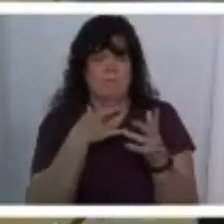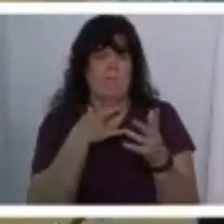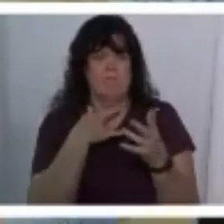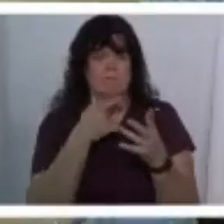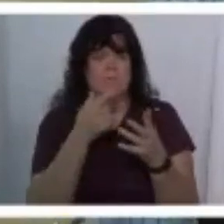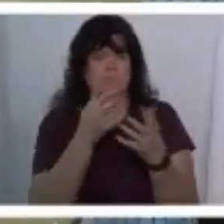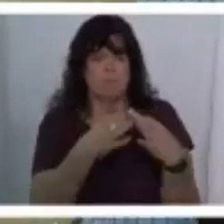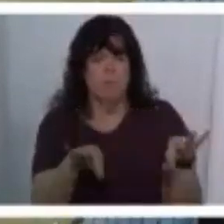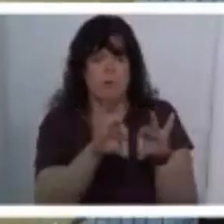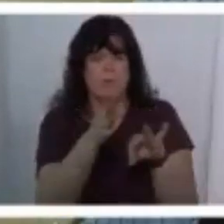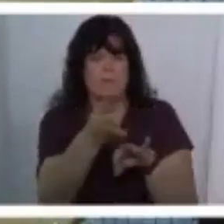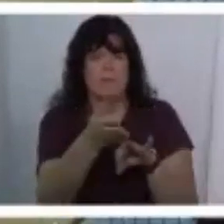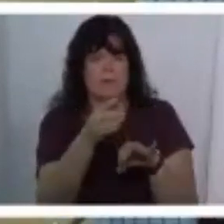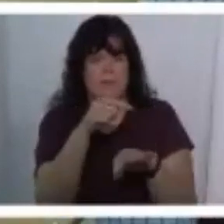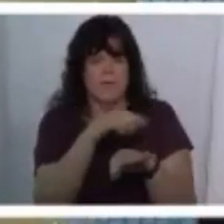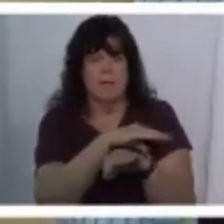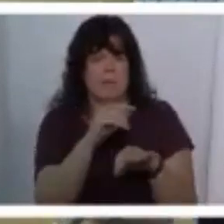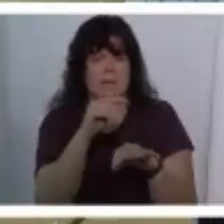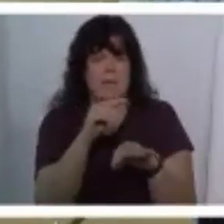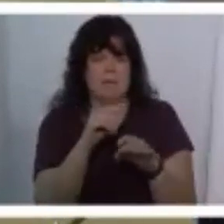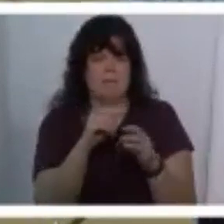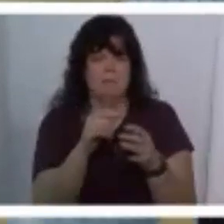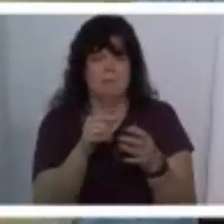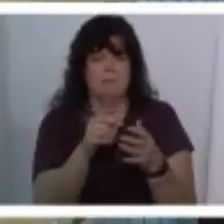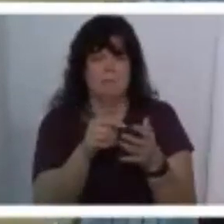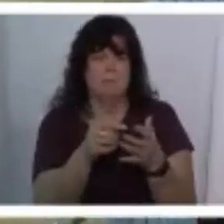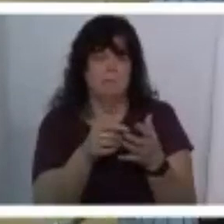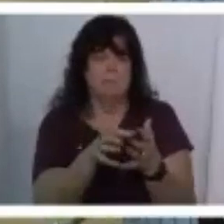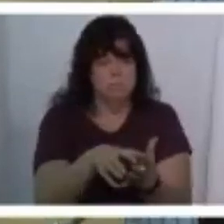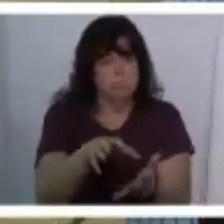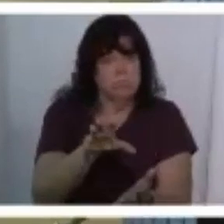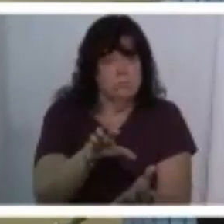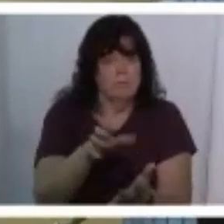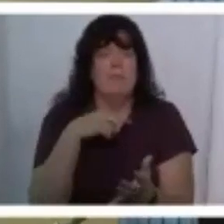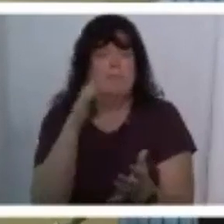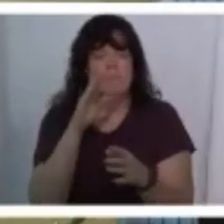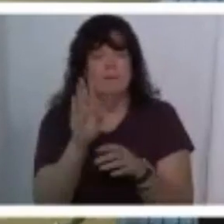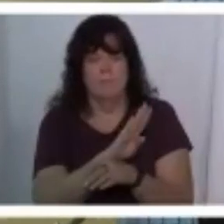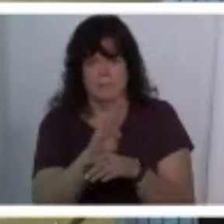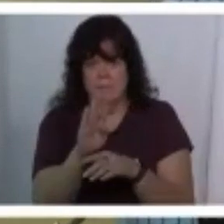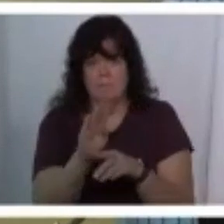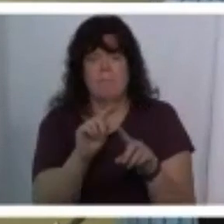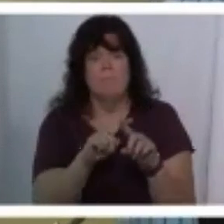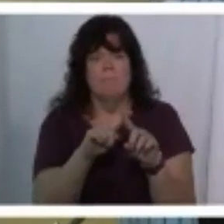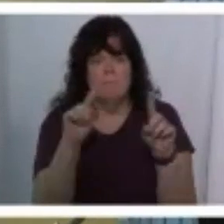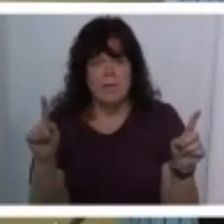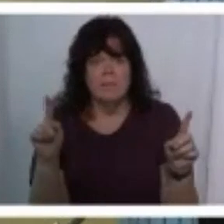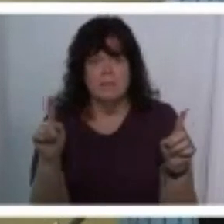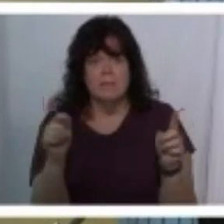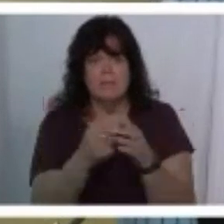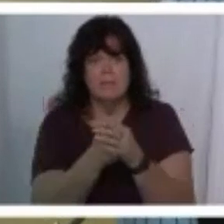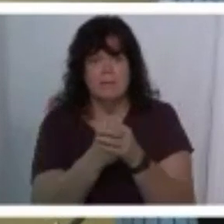worthy of their time and treasure uh we were going to be in business but um